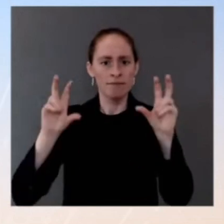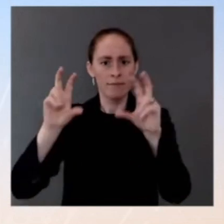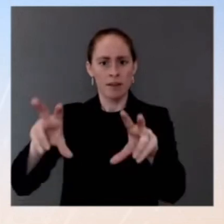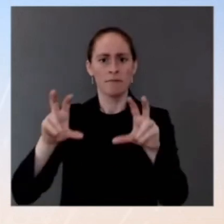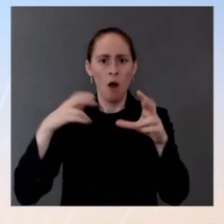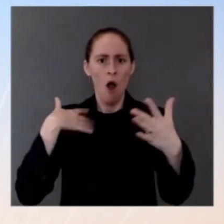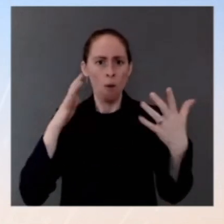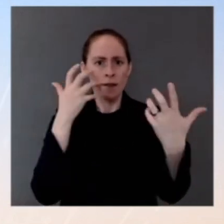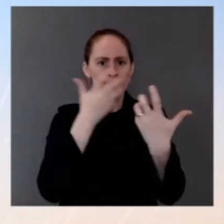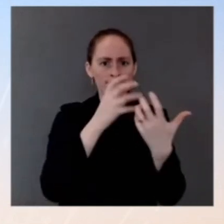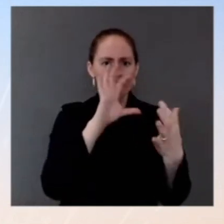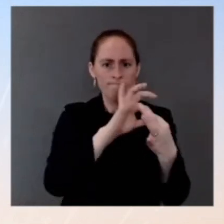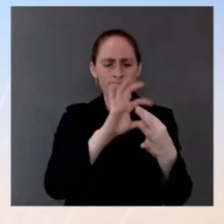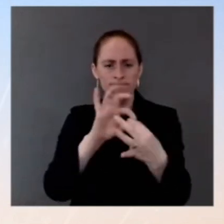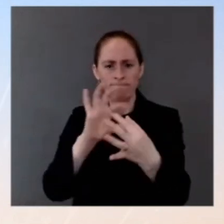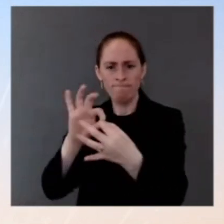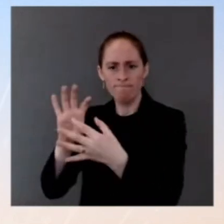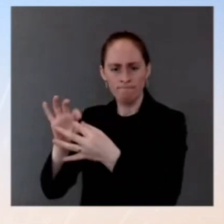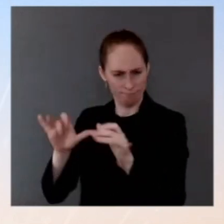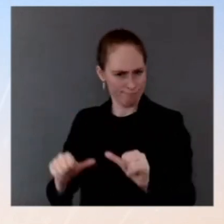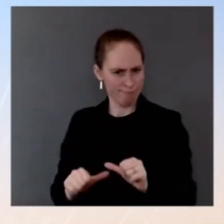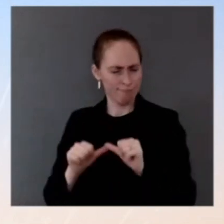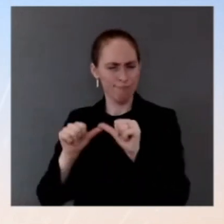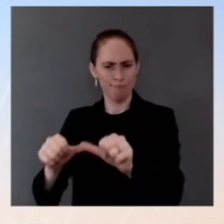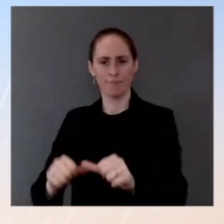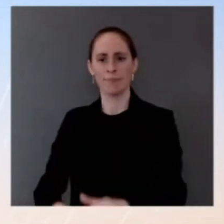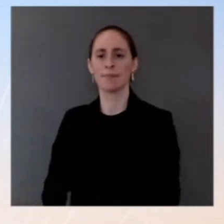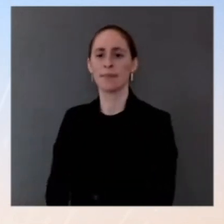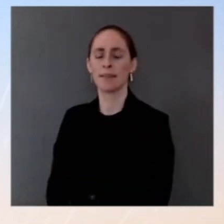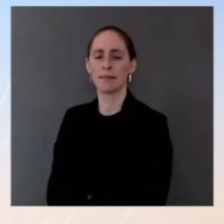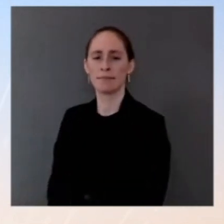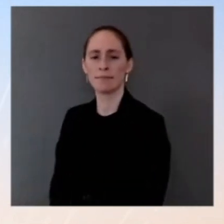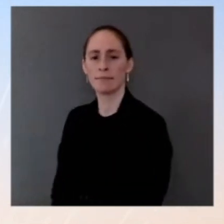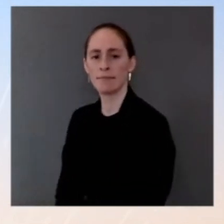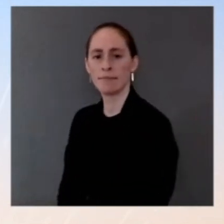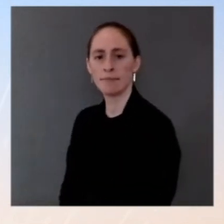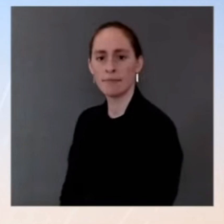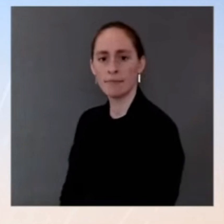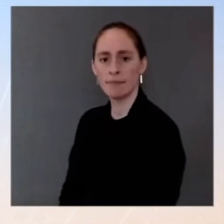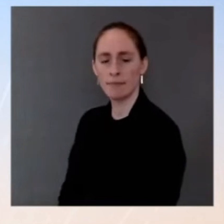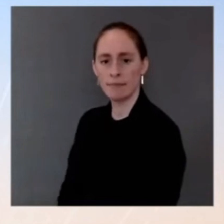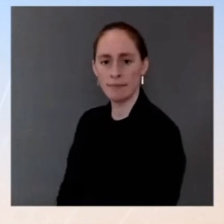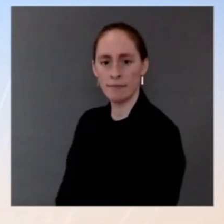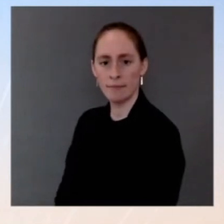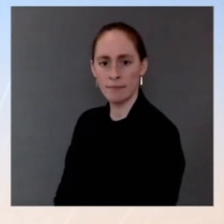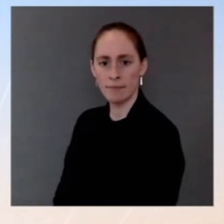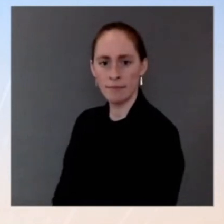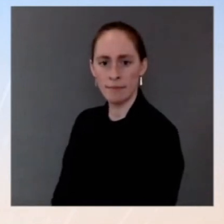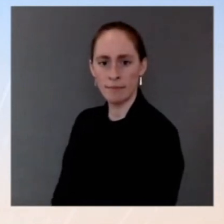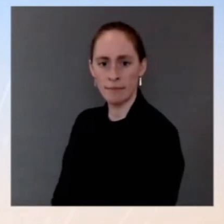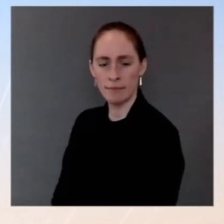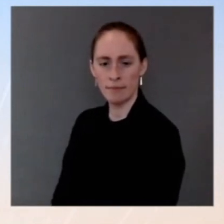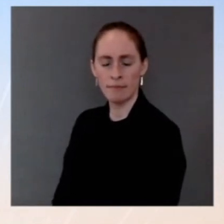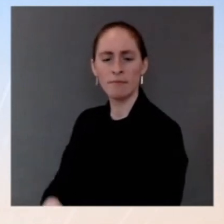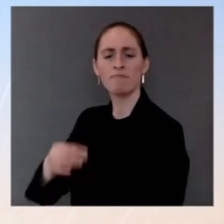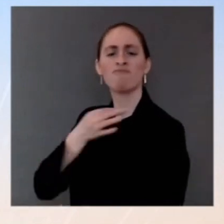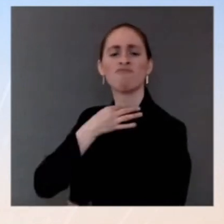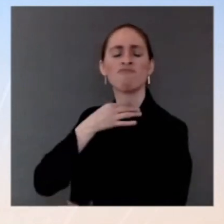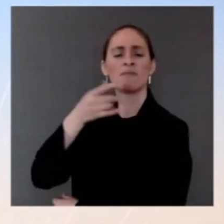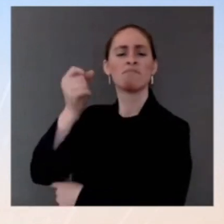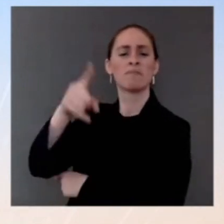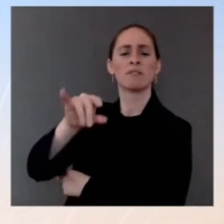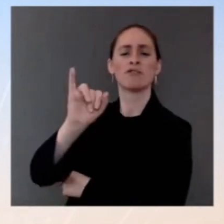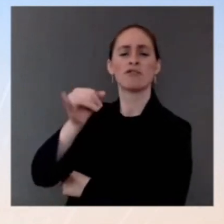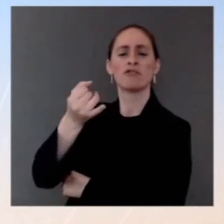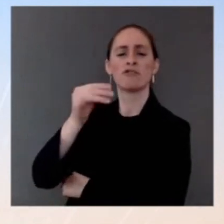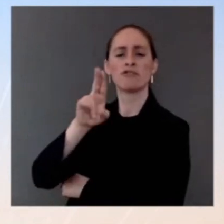And one real quick one on the Jesse Smollett verdict. Both the President and Vice President tweeted at the time of that attack.